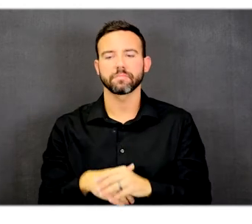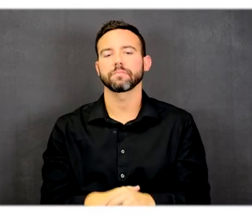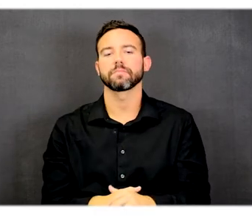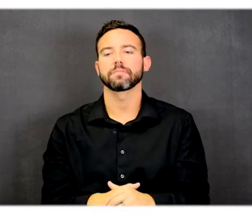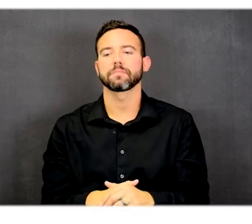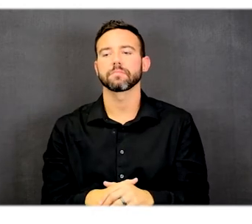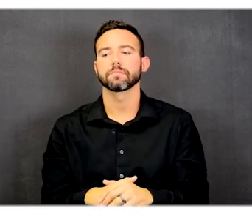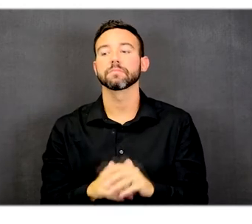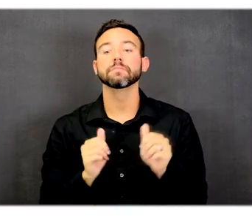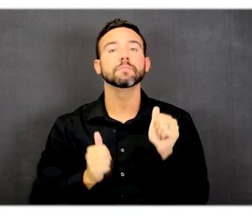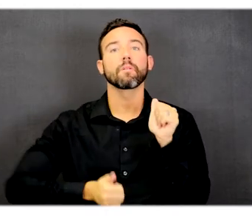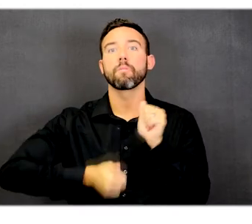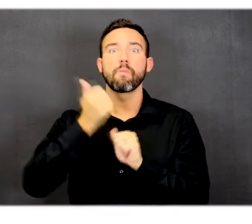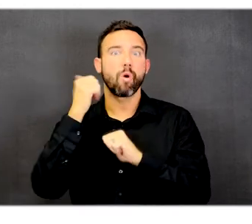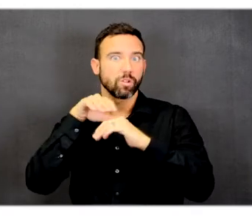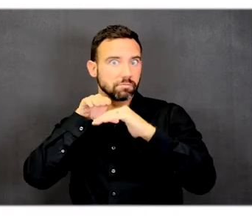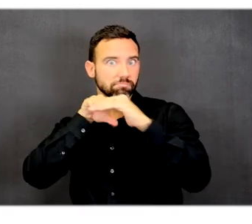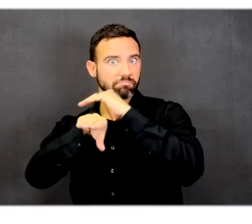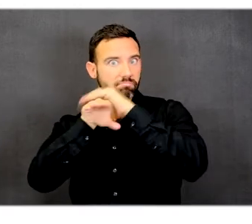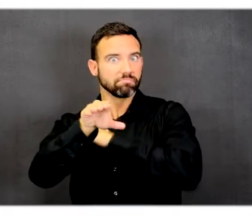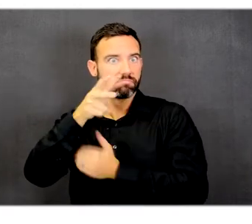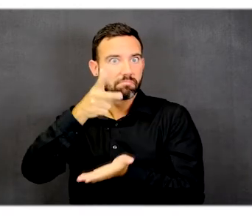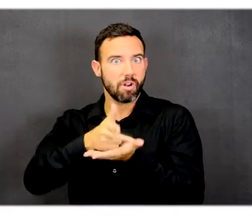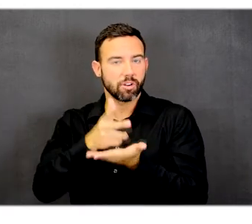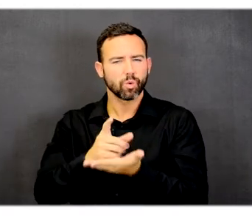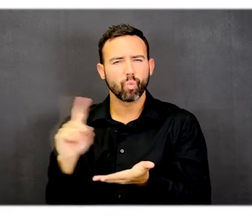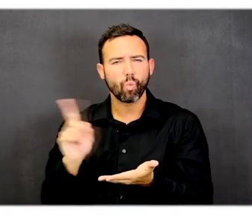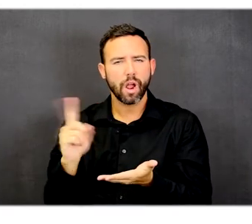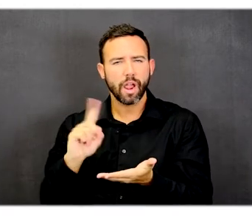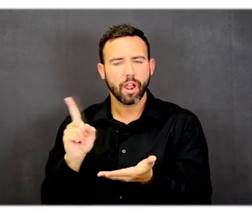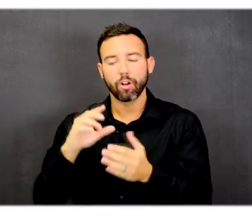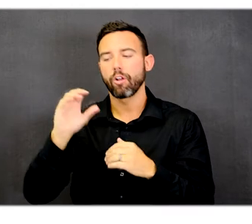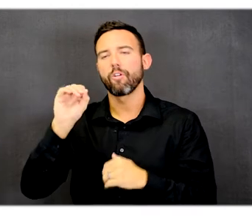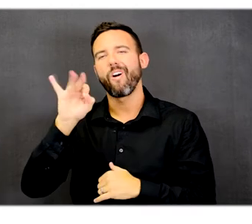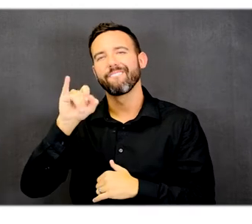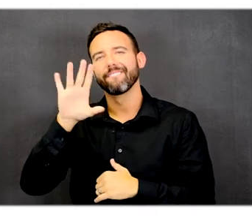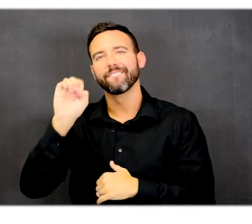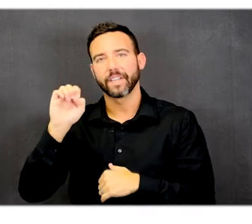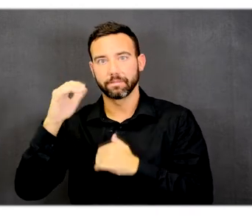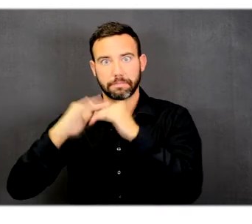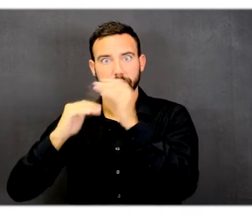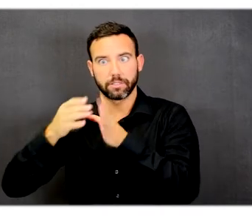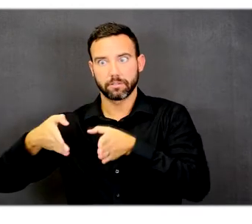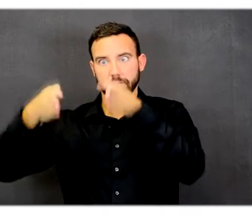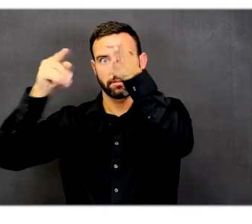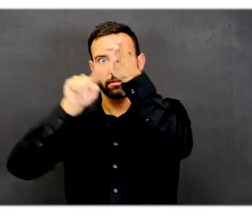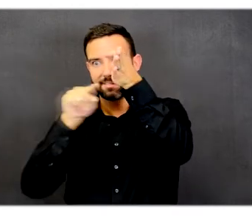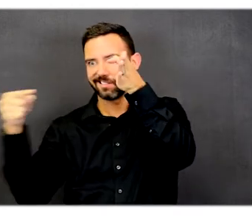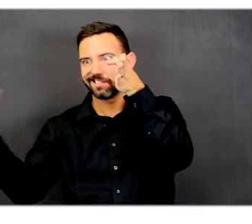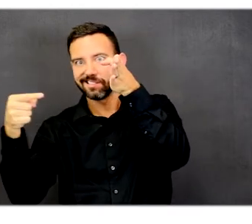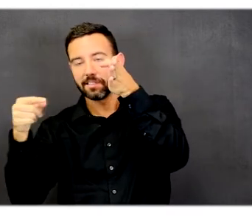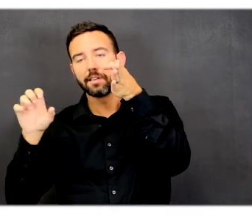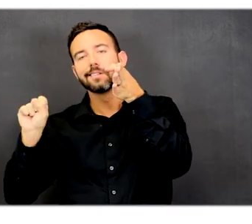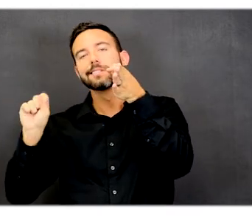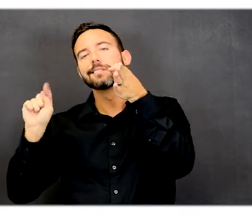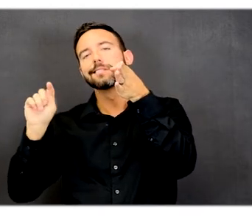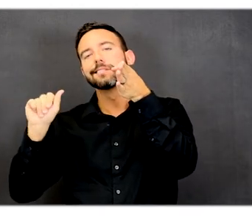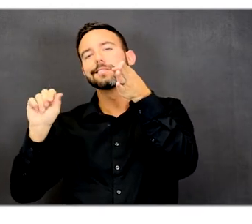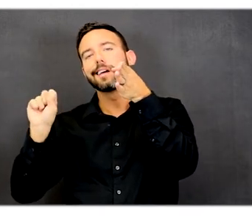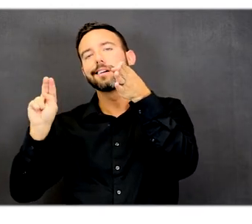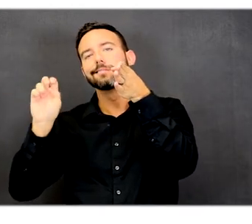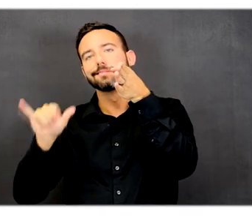major accessible parking area in the front is at the main drop off of the office building on the east side as you come from Stastening